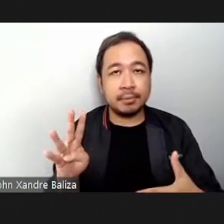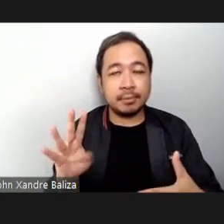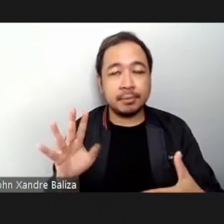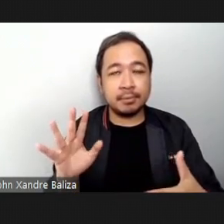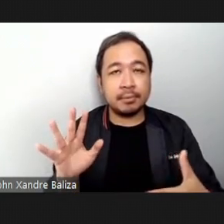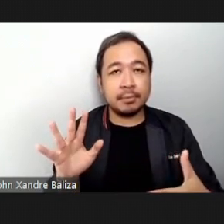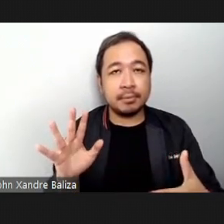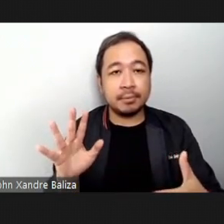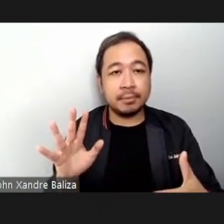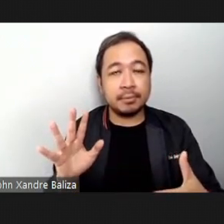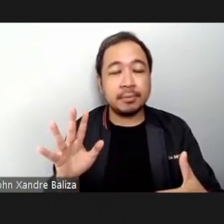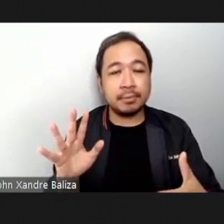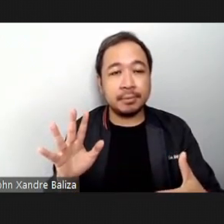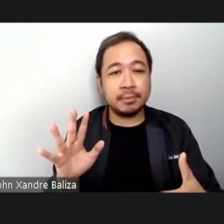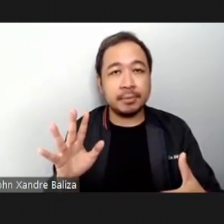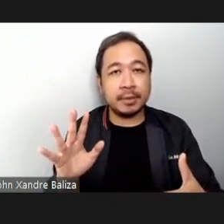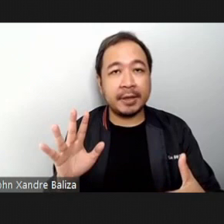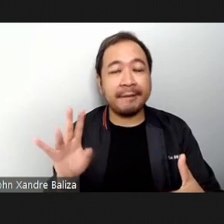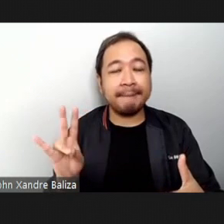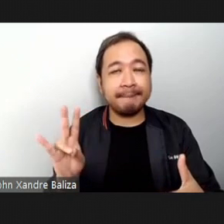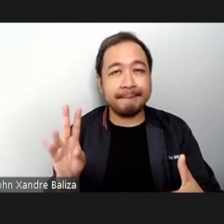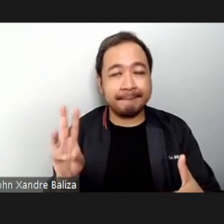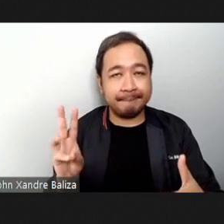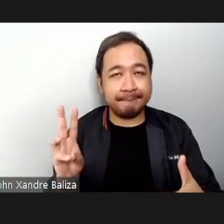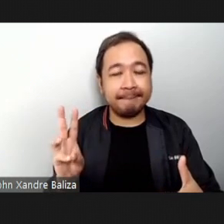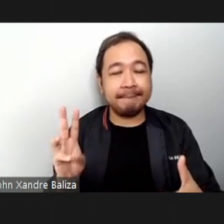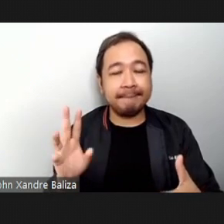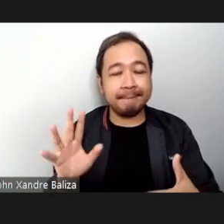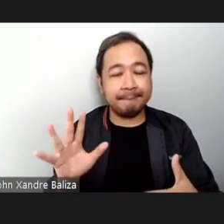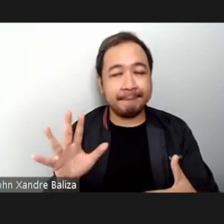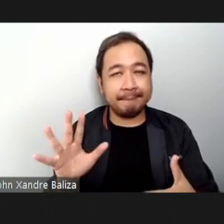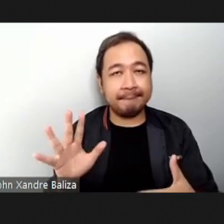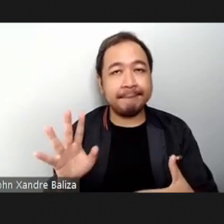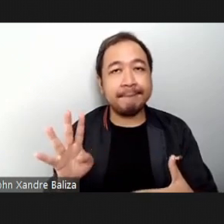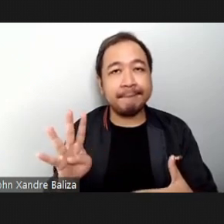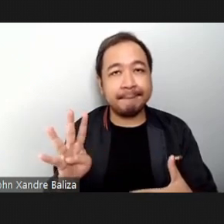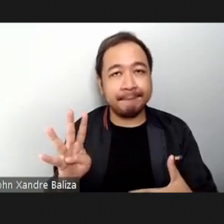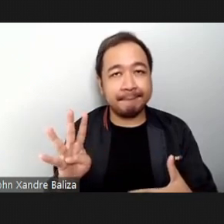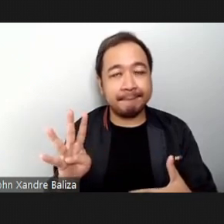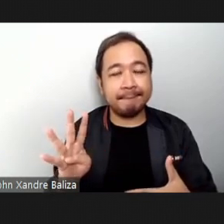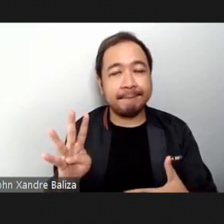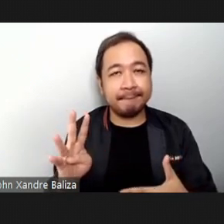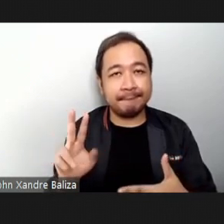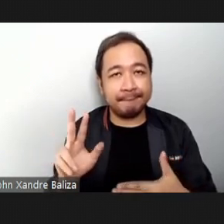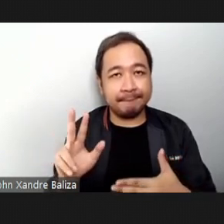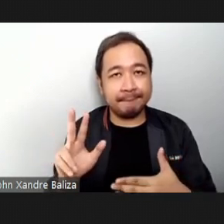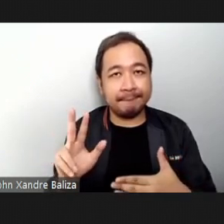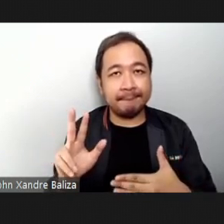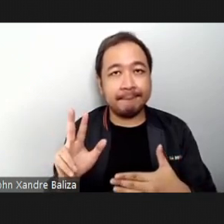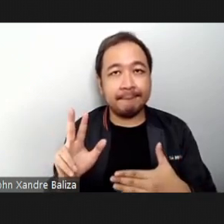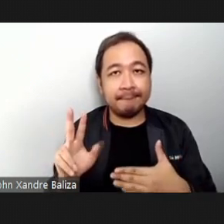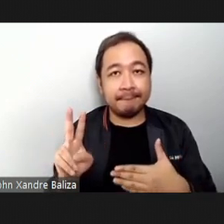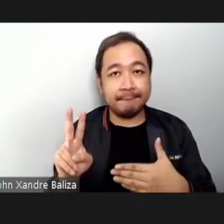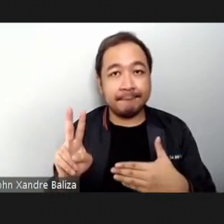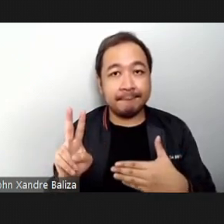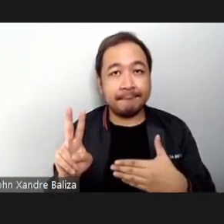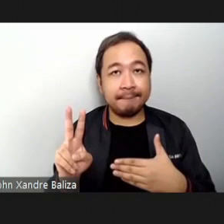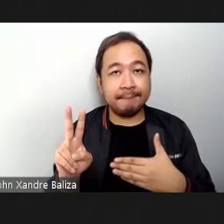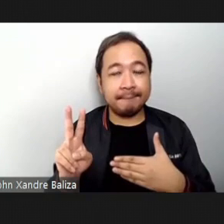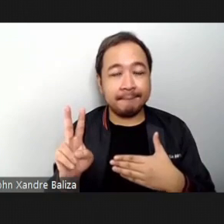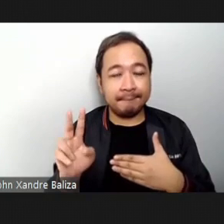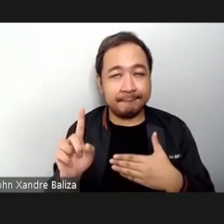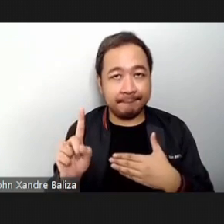And exhale for seven Six Five Four Three Three